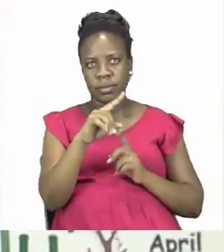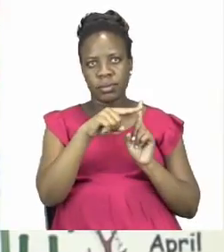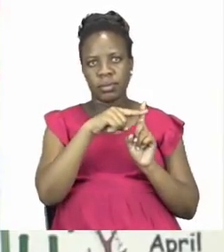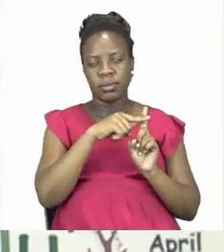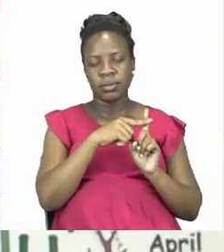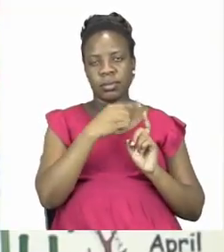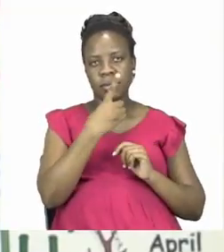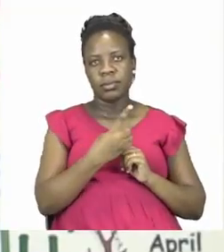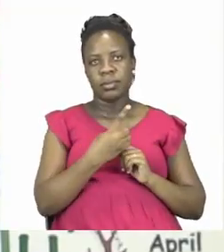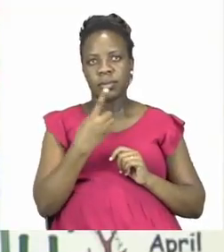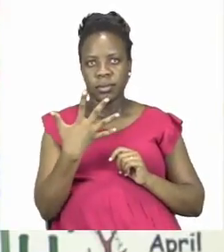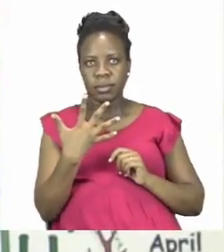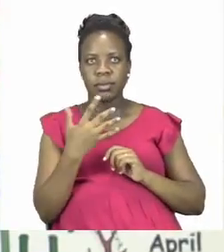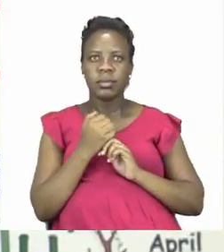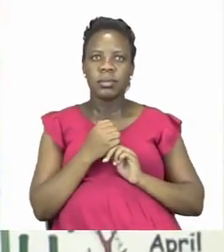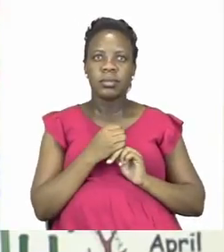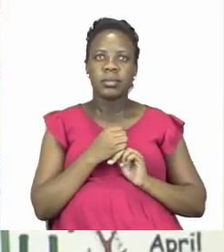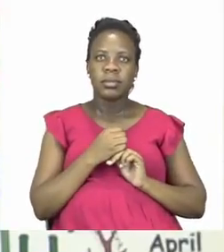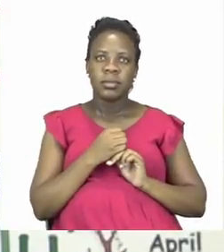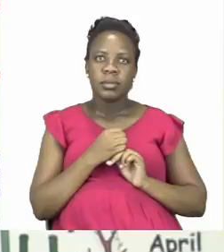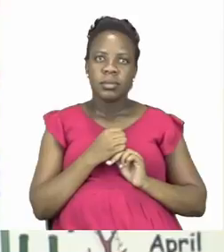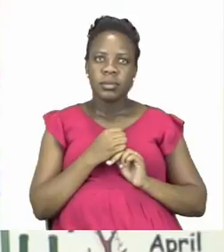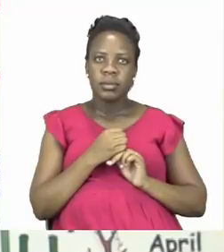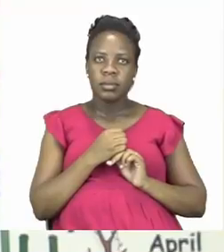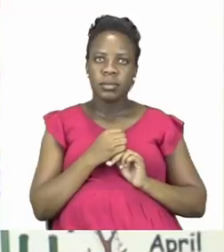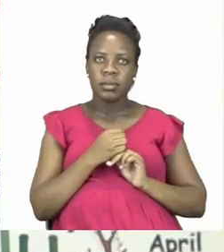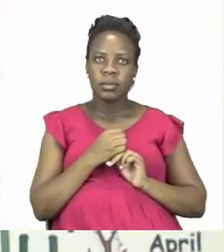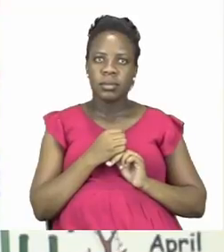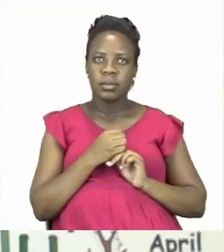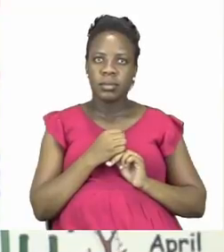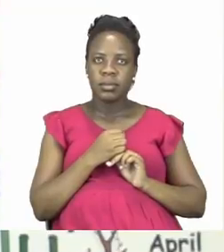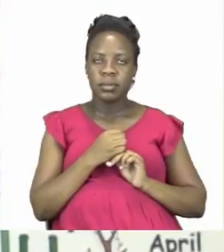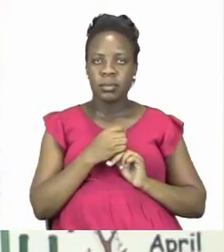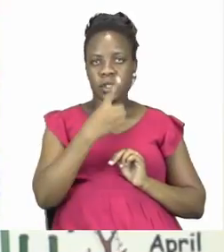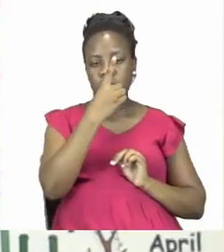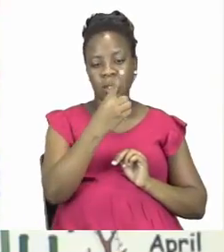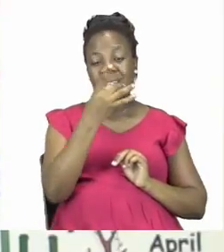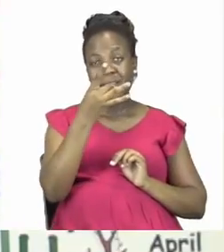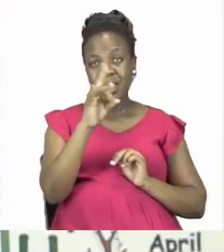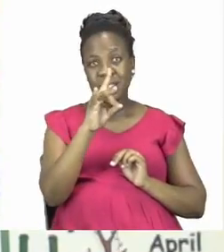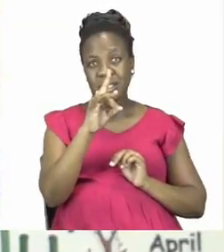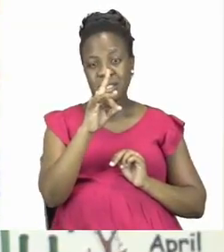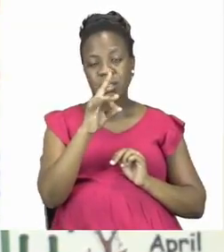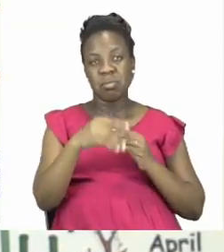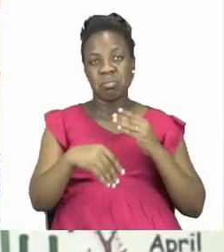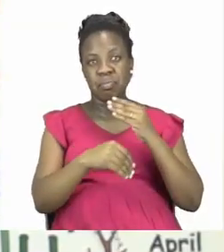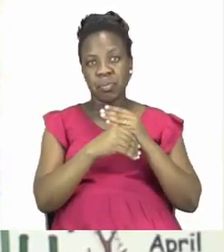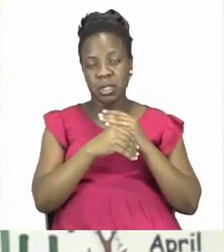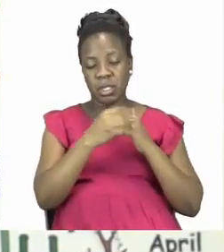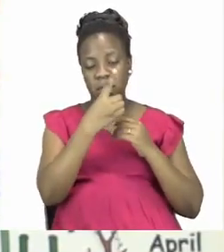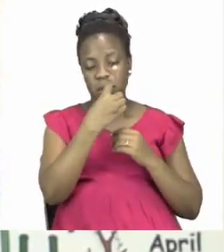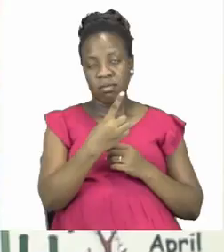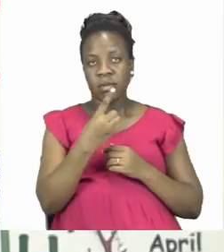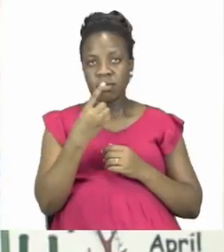write it down for yourself like this so that you can get to the right answer. Now let's quickly do this one together.